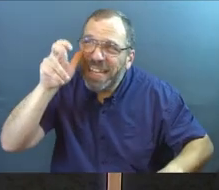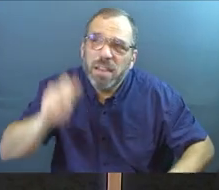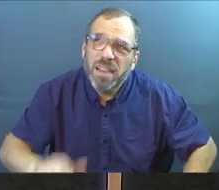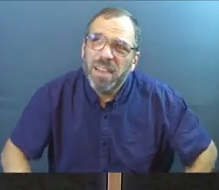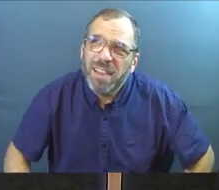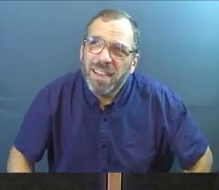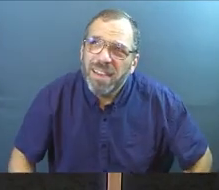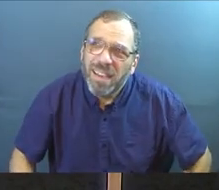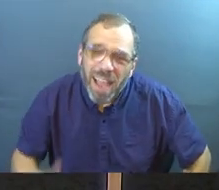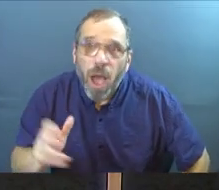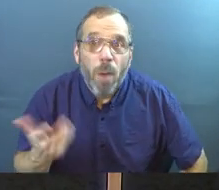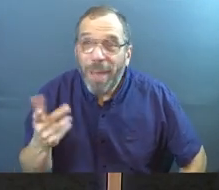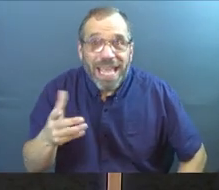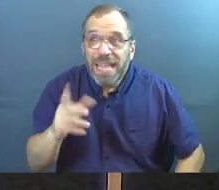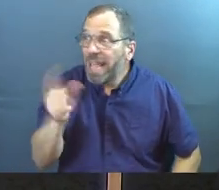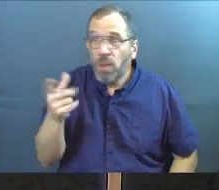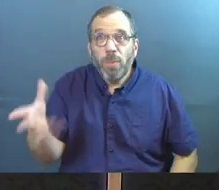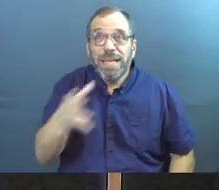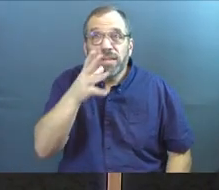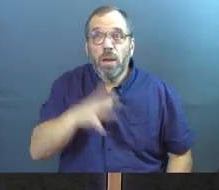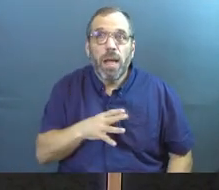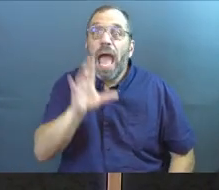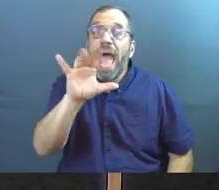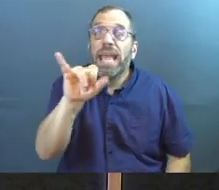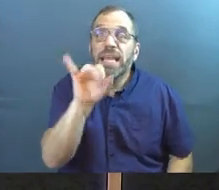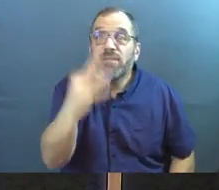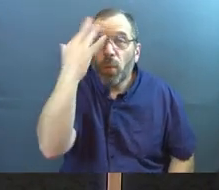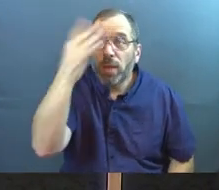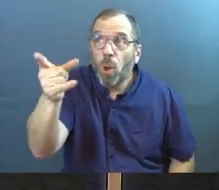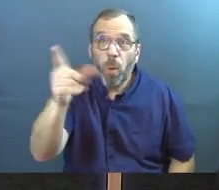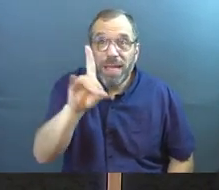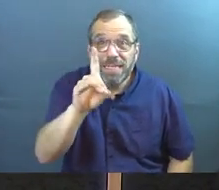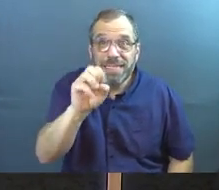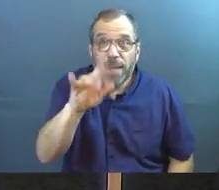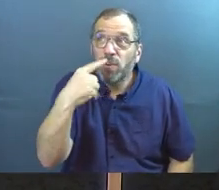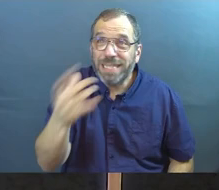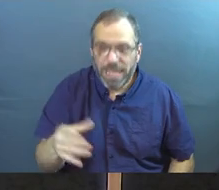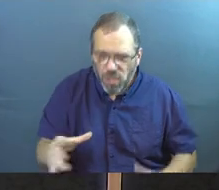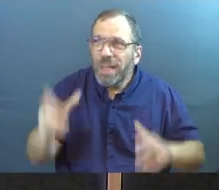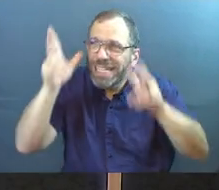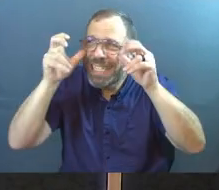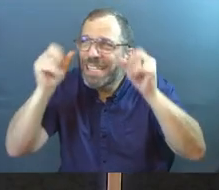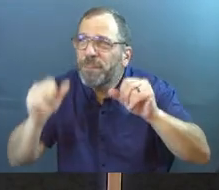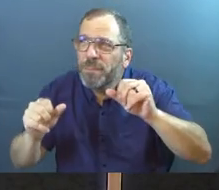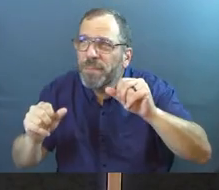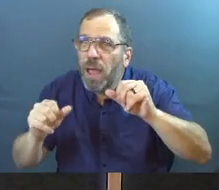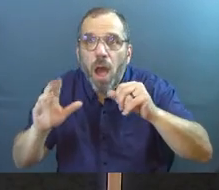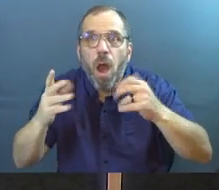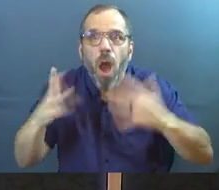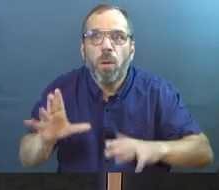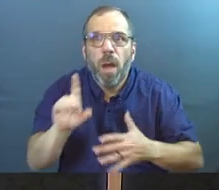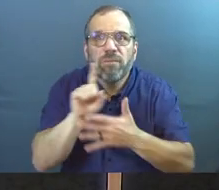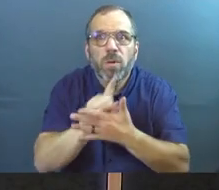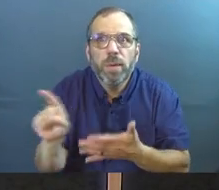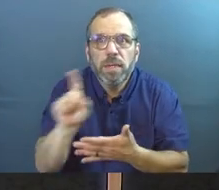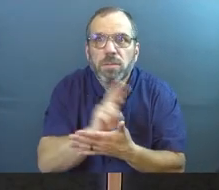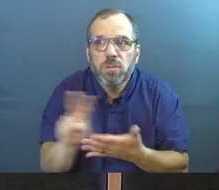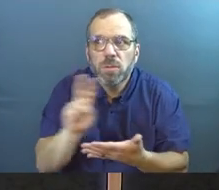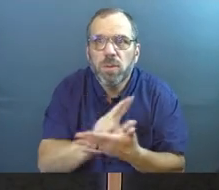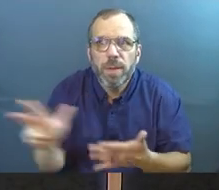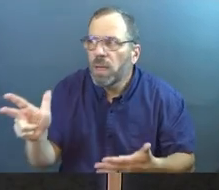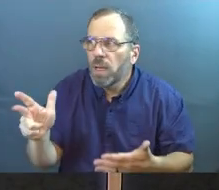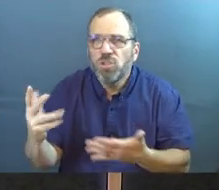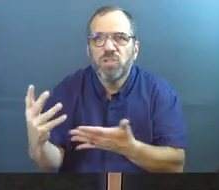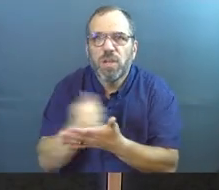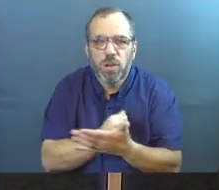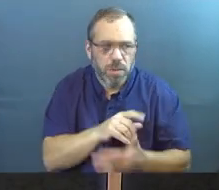order to hear what she would say because it was the only way if you wanted to know what Miss Debbie was saying because already for weeks even before that,